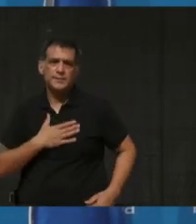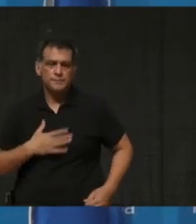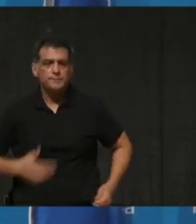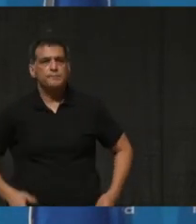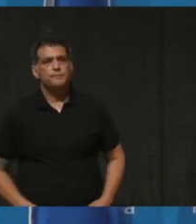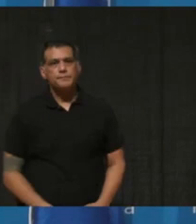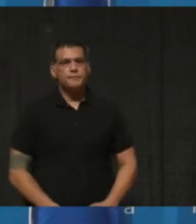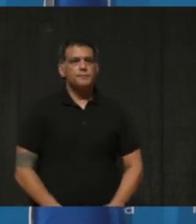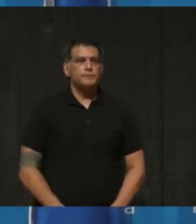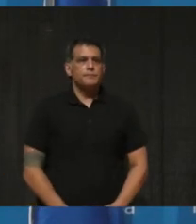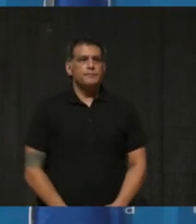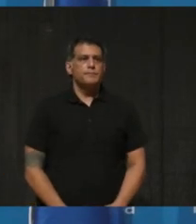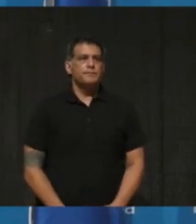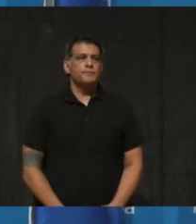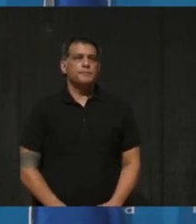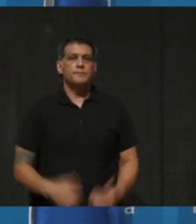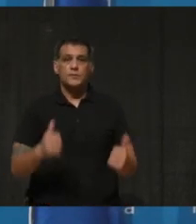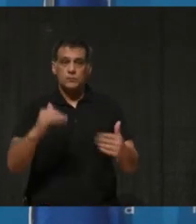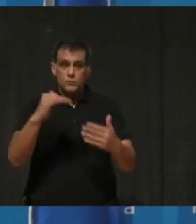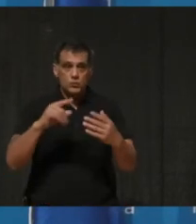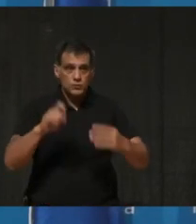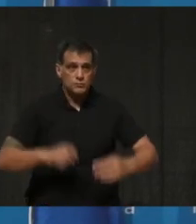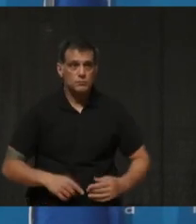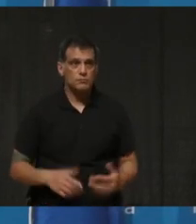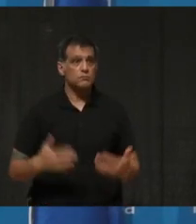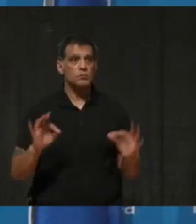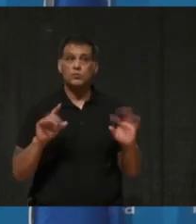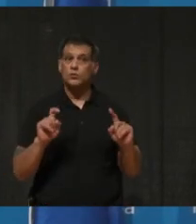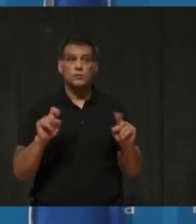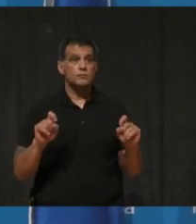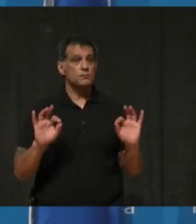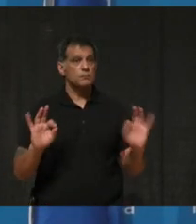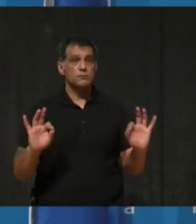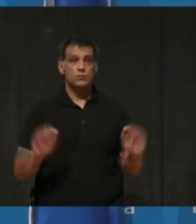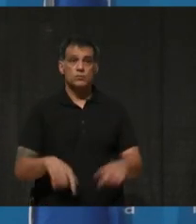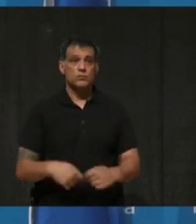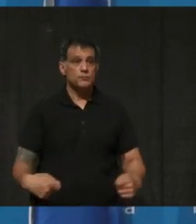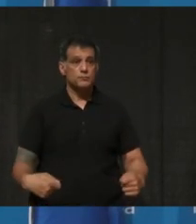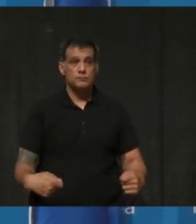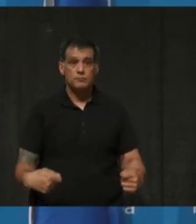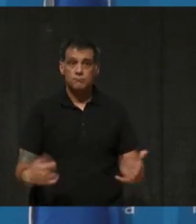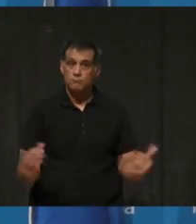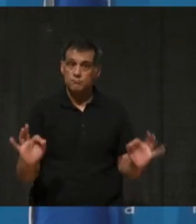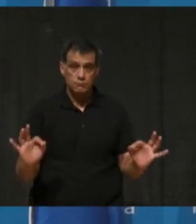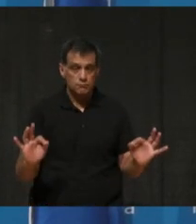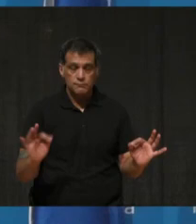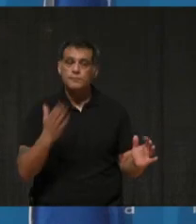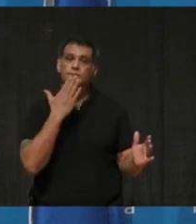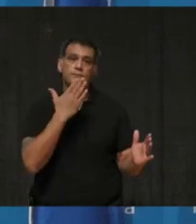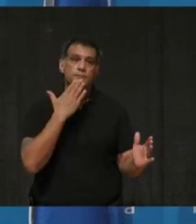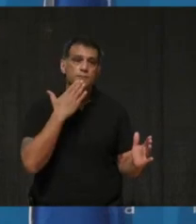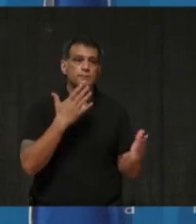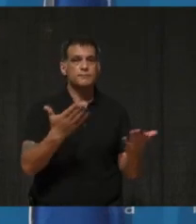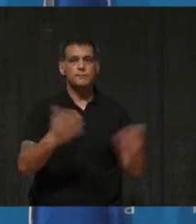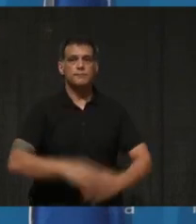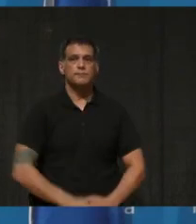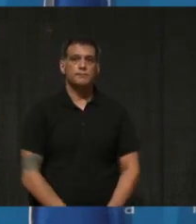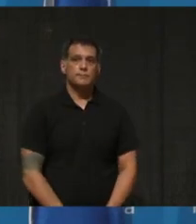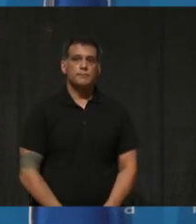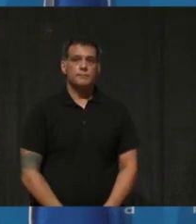Next question, please. There are no more questions for today. That wraps up the press conference. Thank you very much. Thank you for joining us.